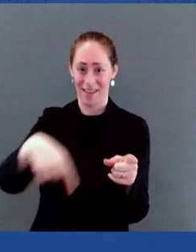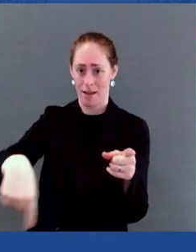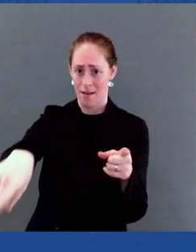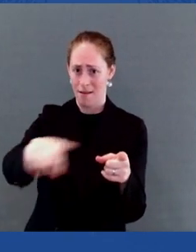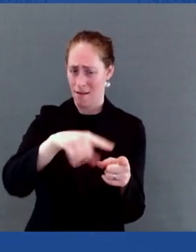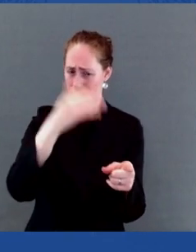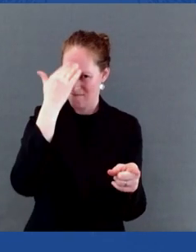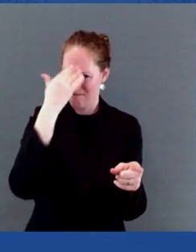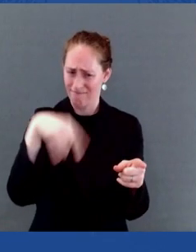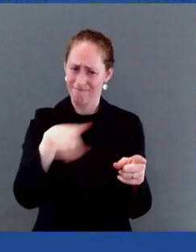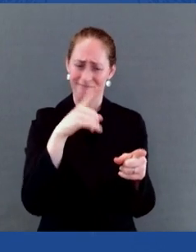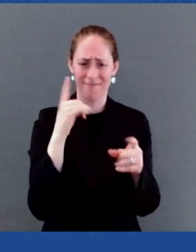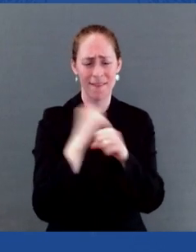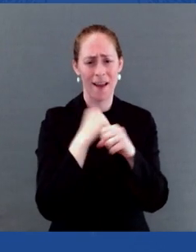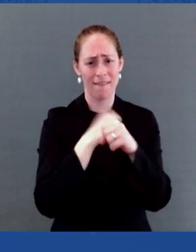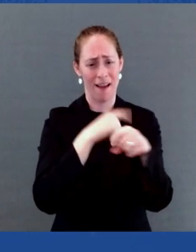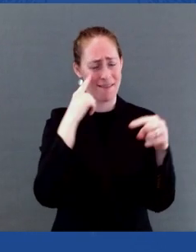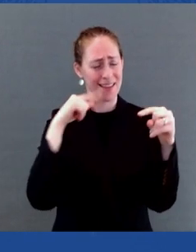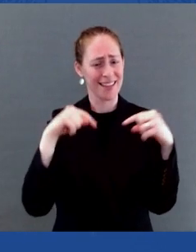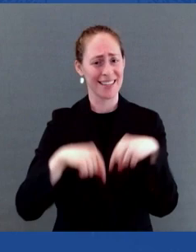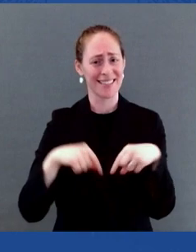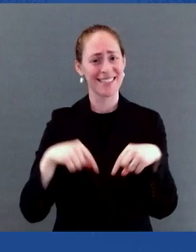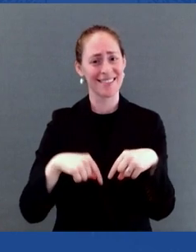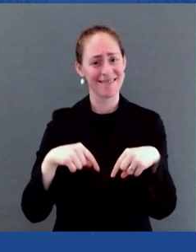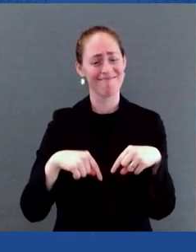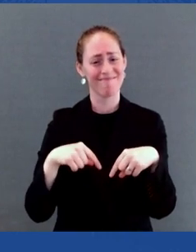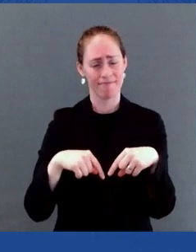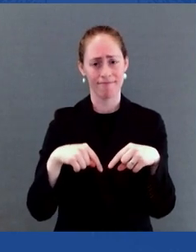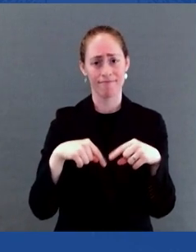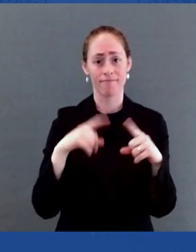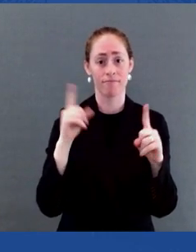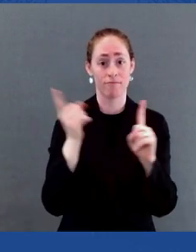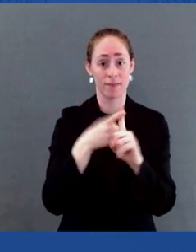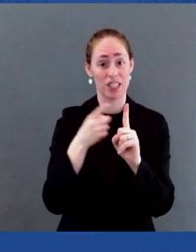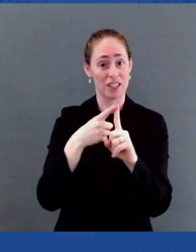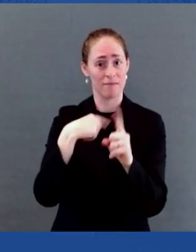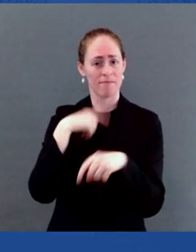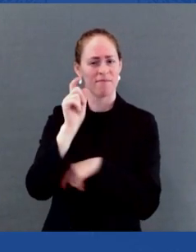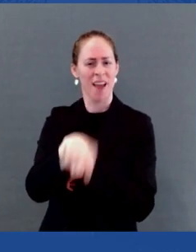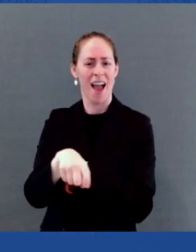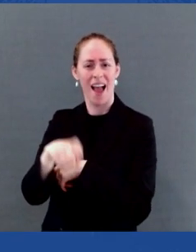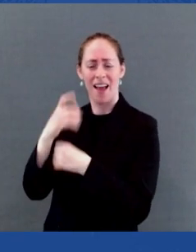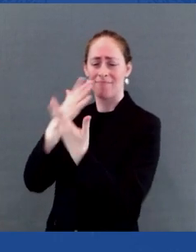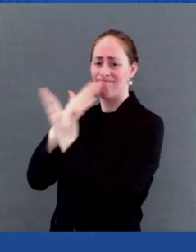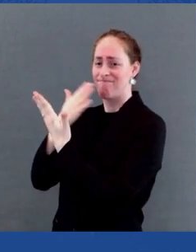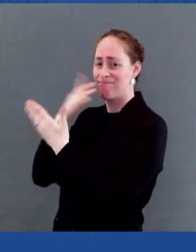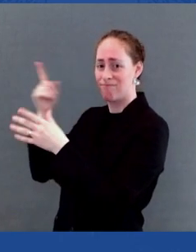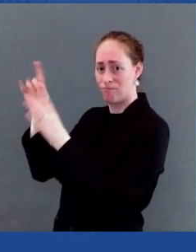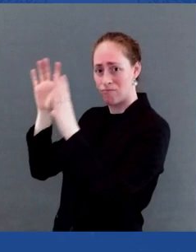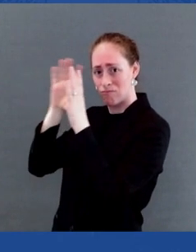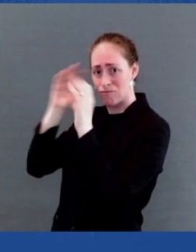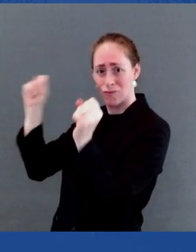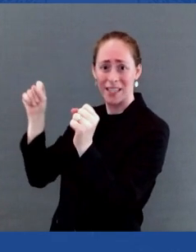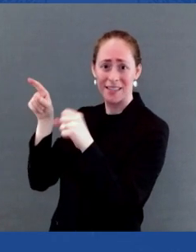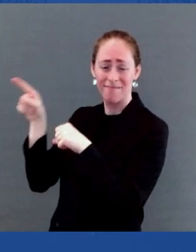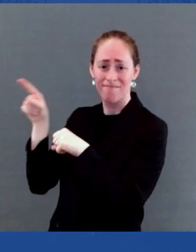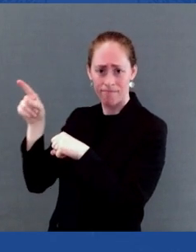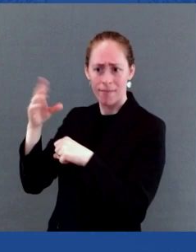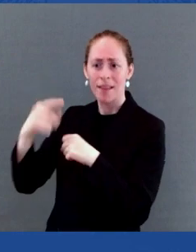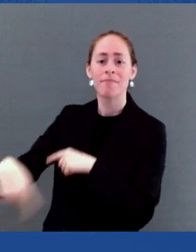Biden and the members of the White House for hosting us today and for their steadfast leadership over the past year.